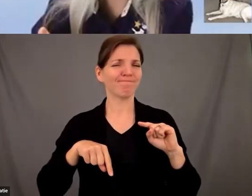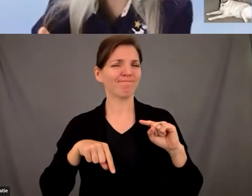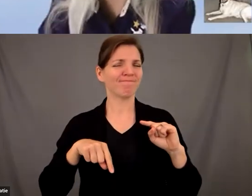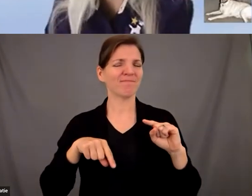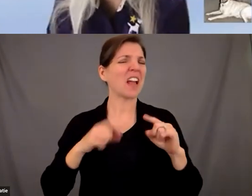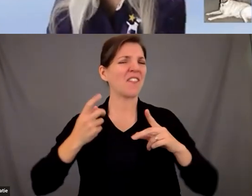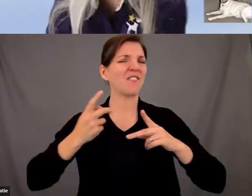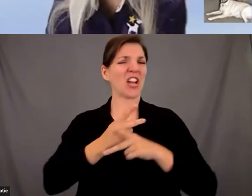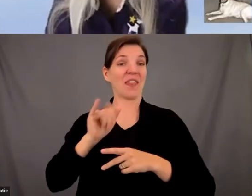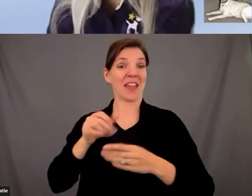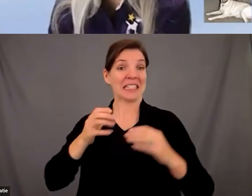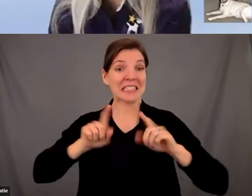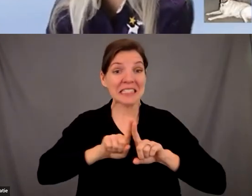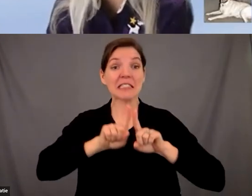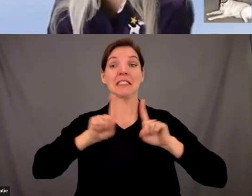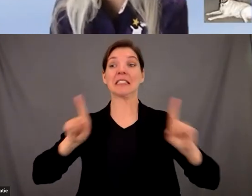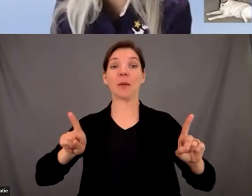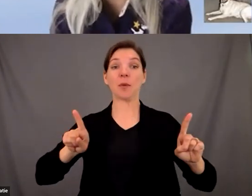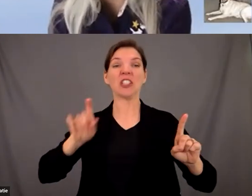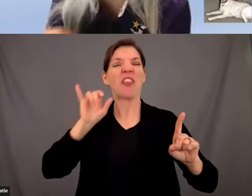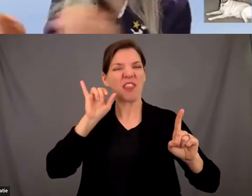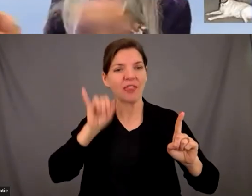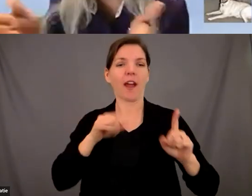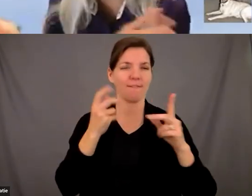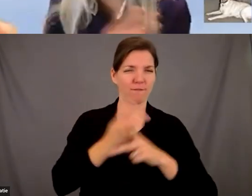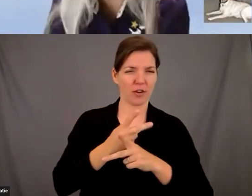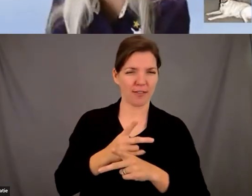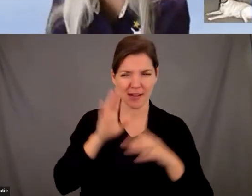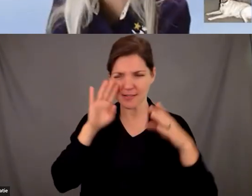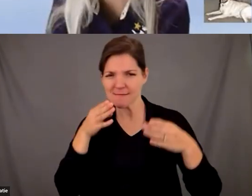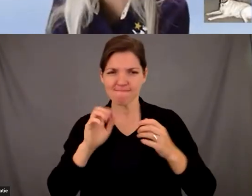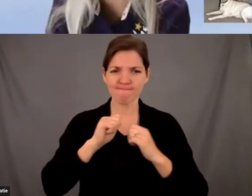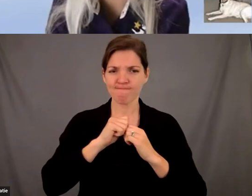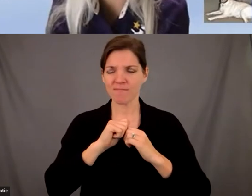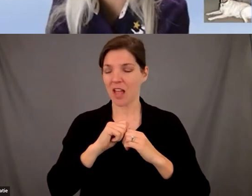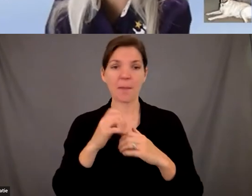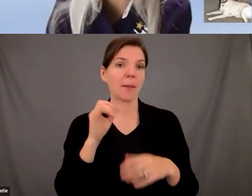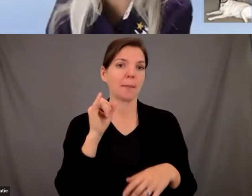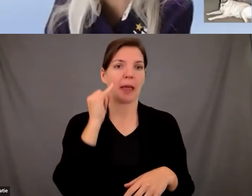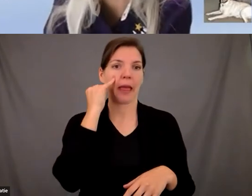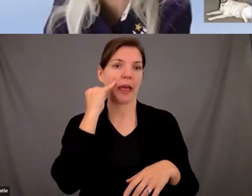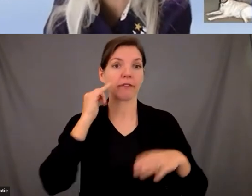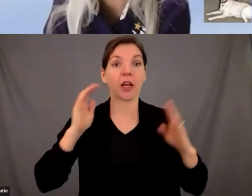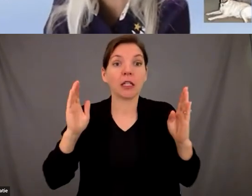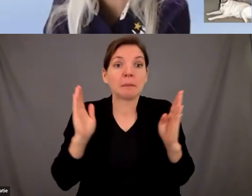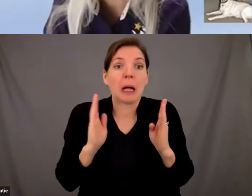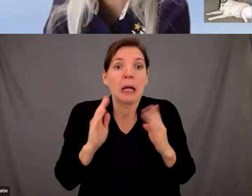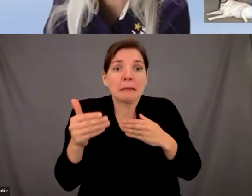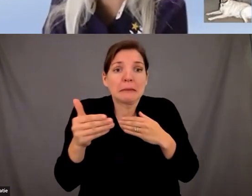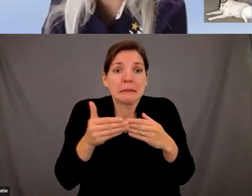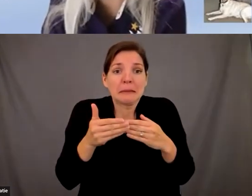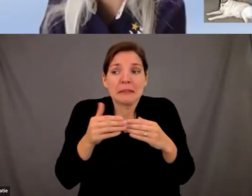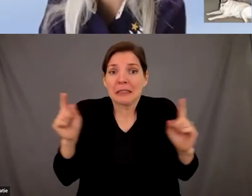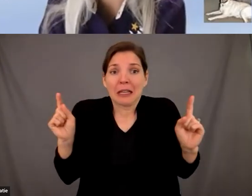um but if you're truly saying that they're all going to be together in a closet size space i don't know what the answer to that might be